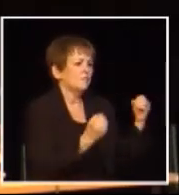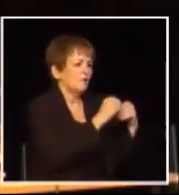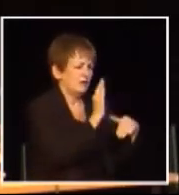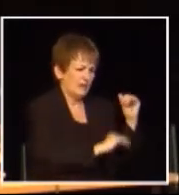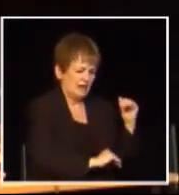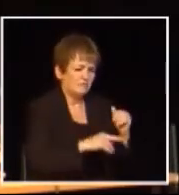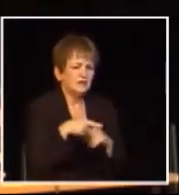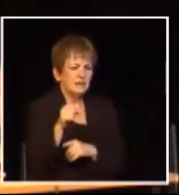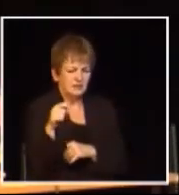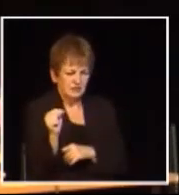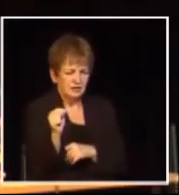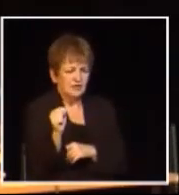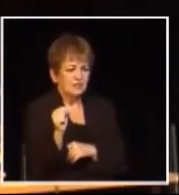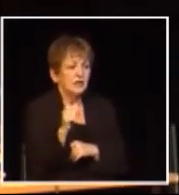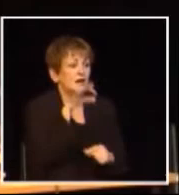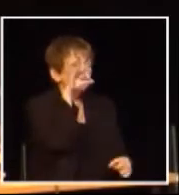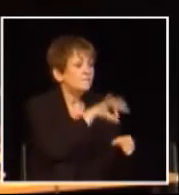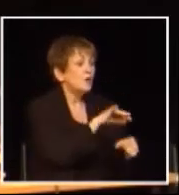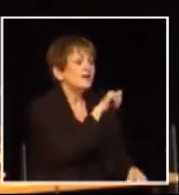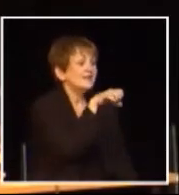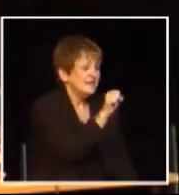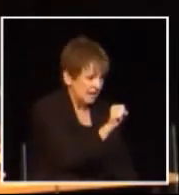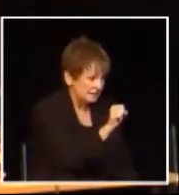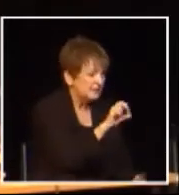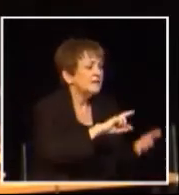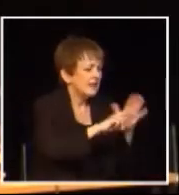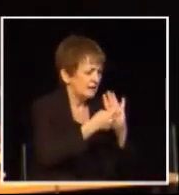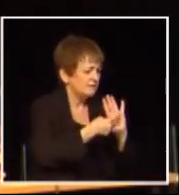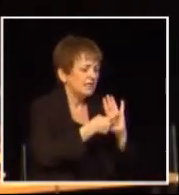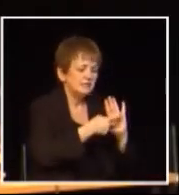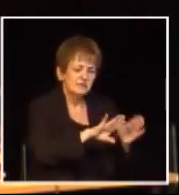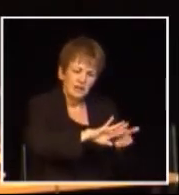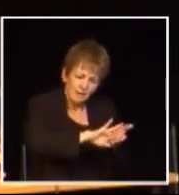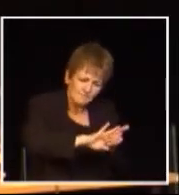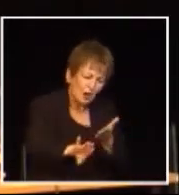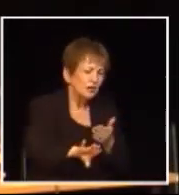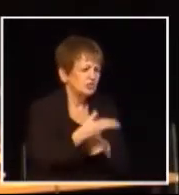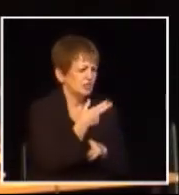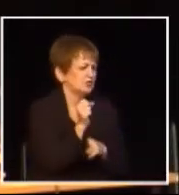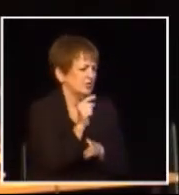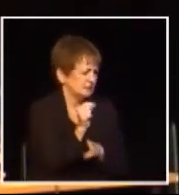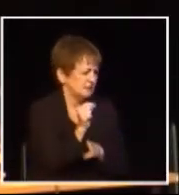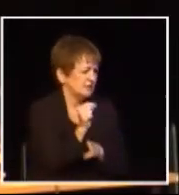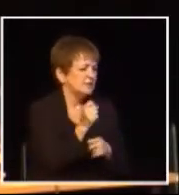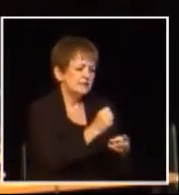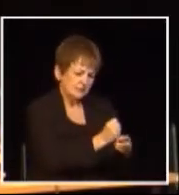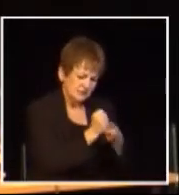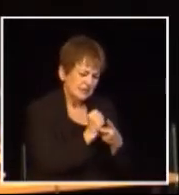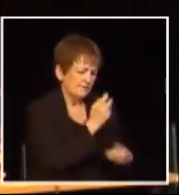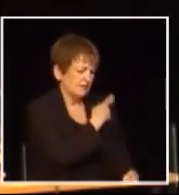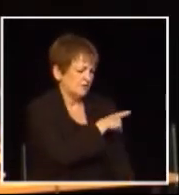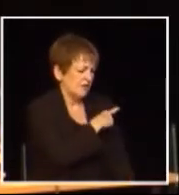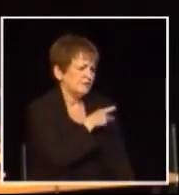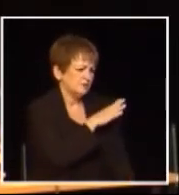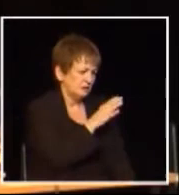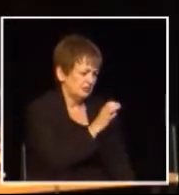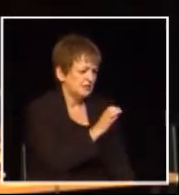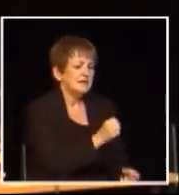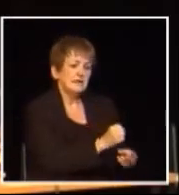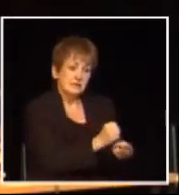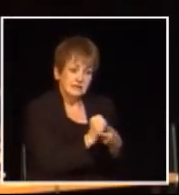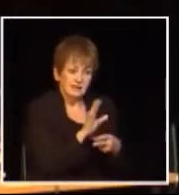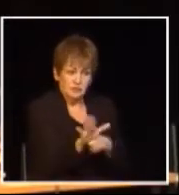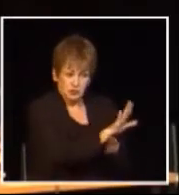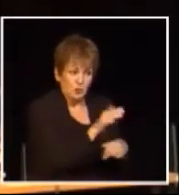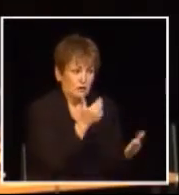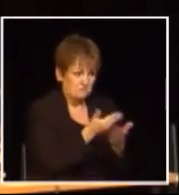more items and services than the PST did vote yes to extinguish the HST and save your province save your